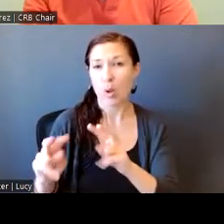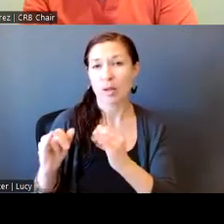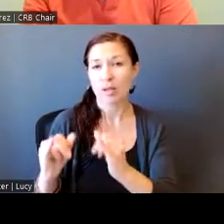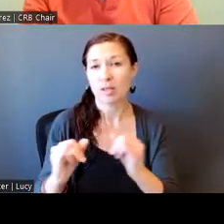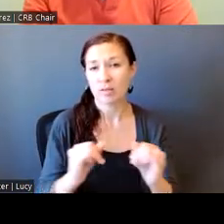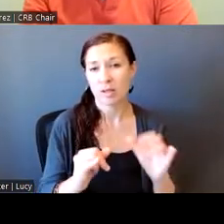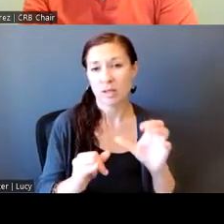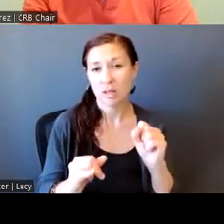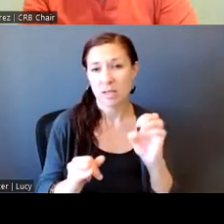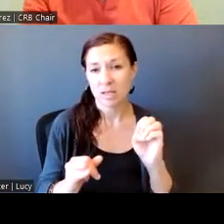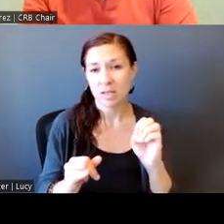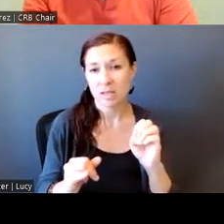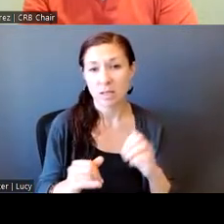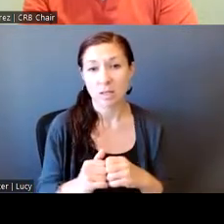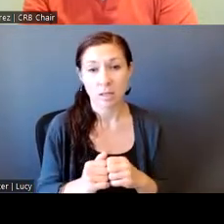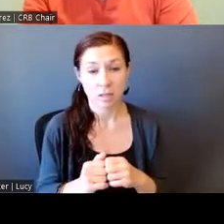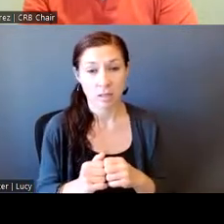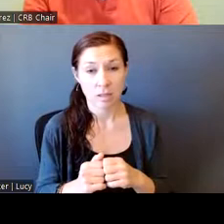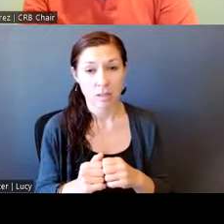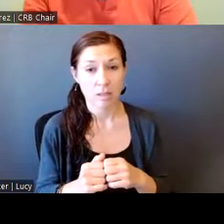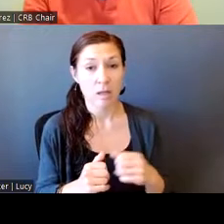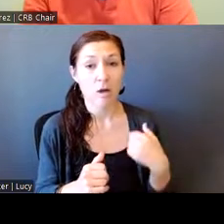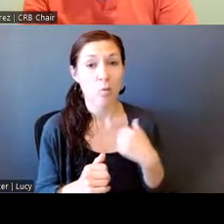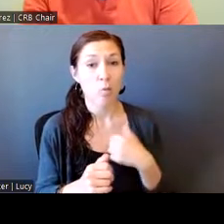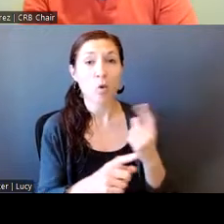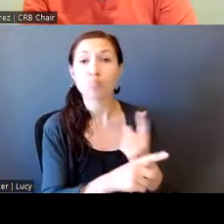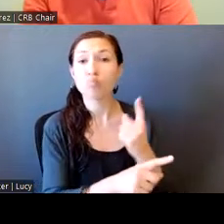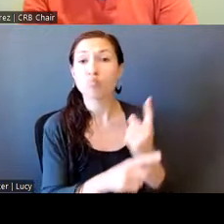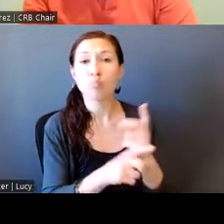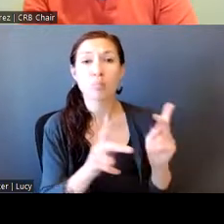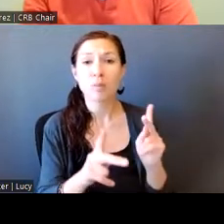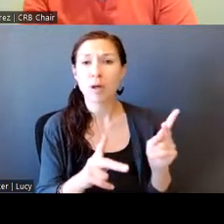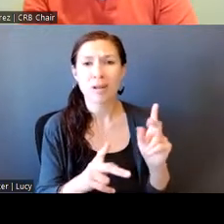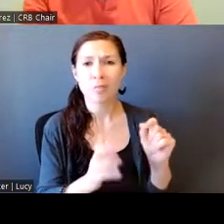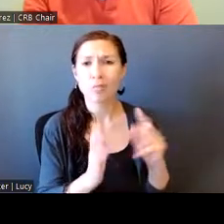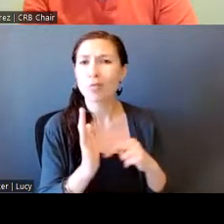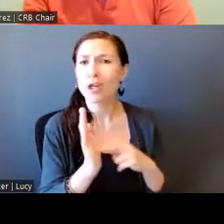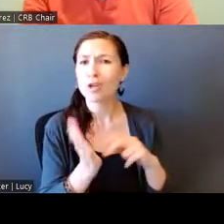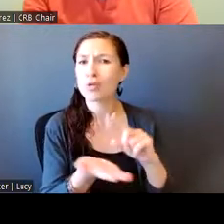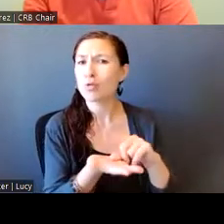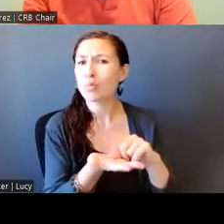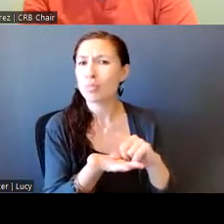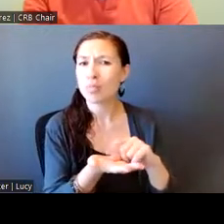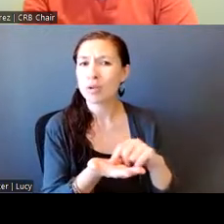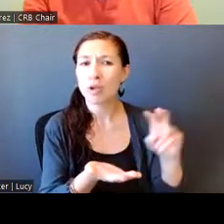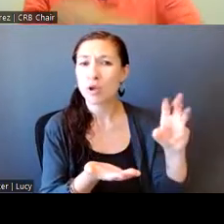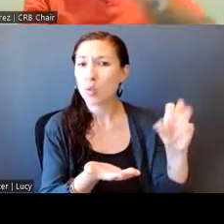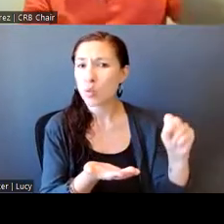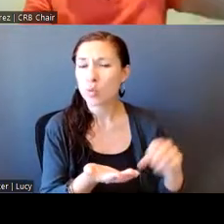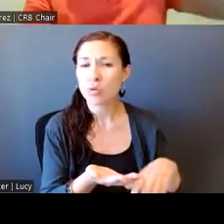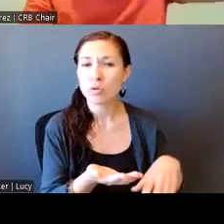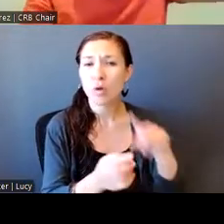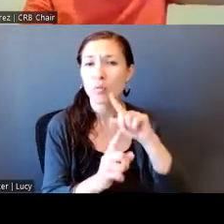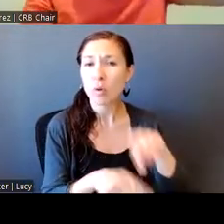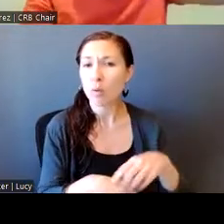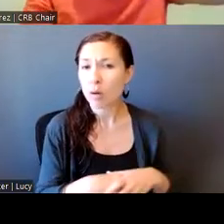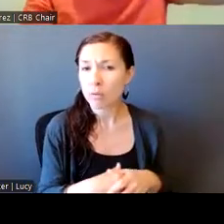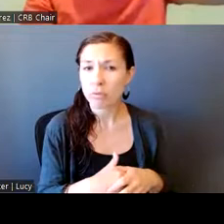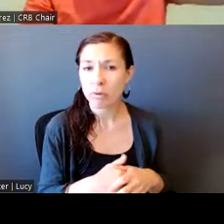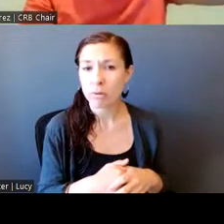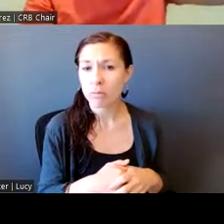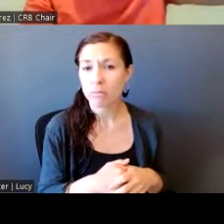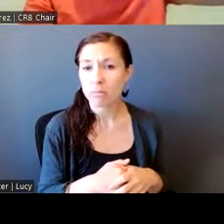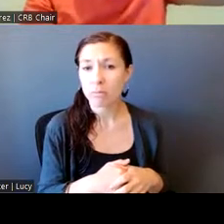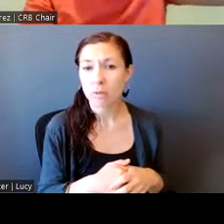As lay people, you can read the press. I have done. What, what you do is you read the press. You read other reports. You can